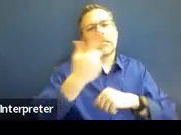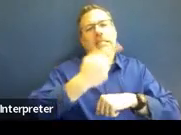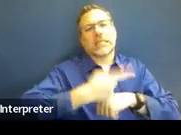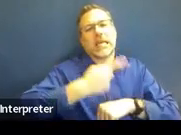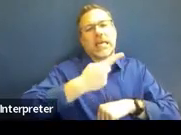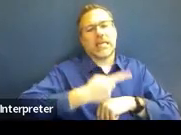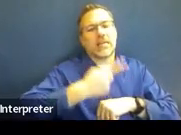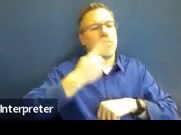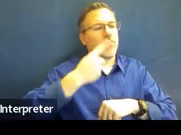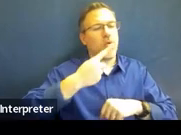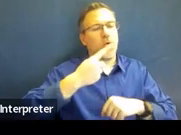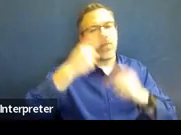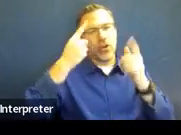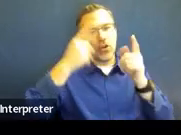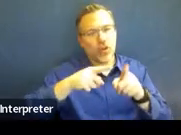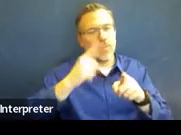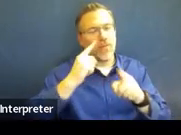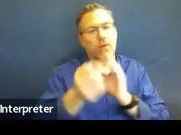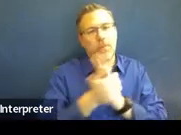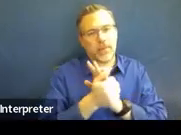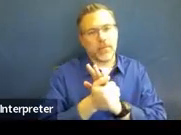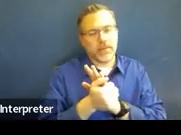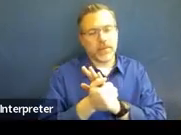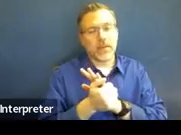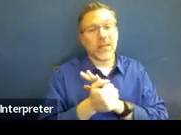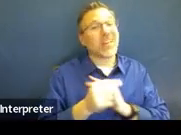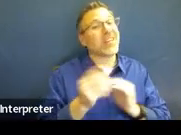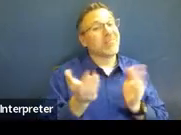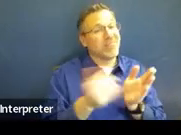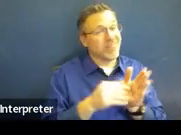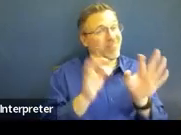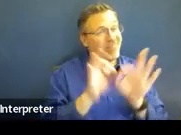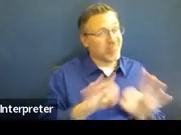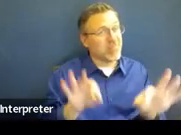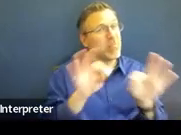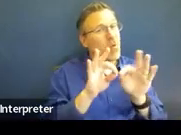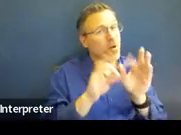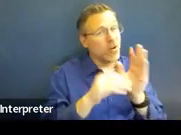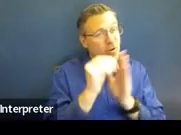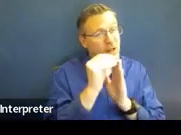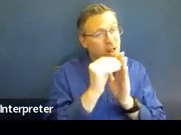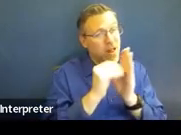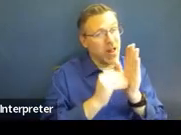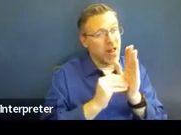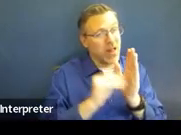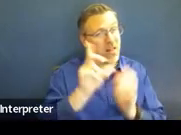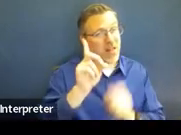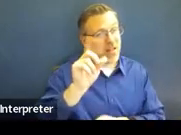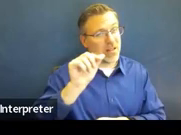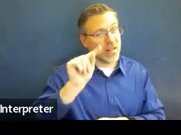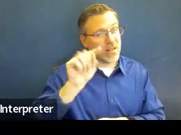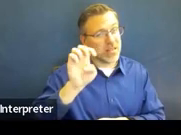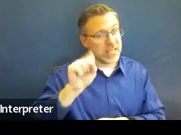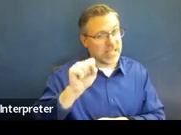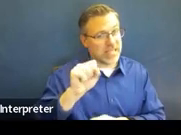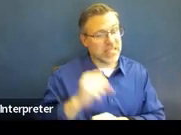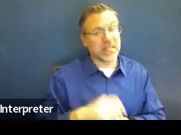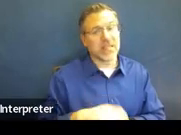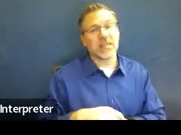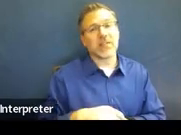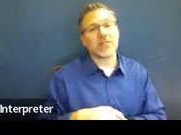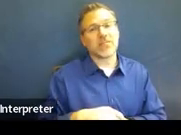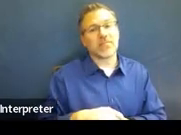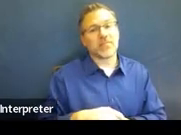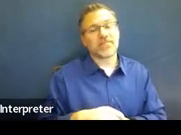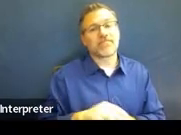amendment without the team meeting. So it's really important to fill in those dates on the written notice, and also